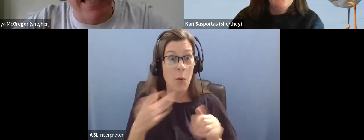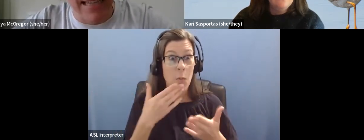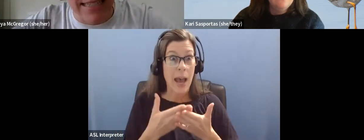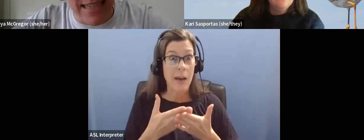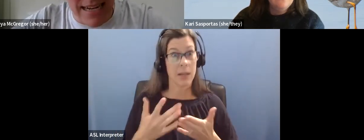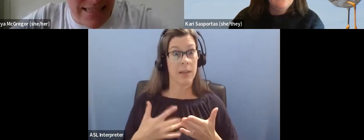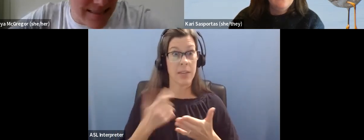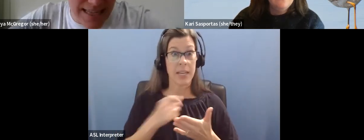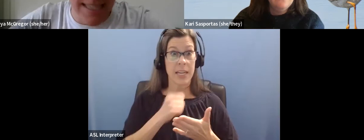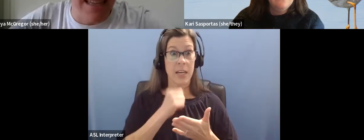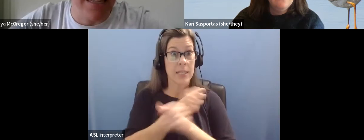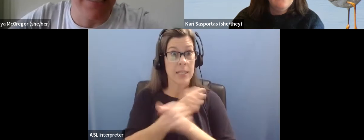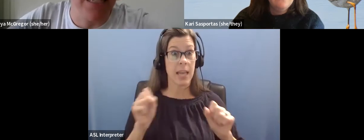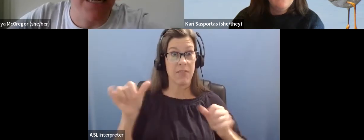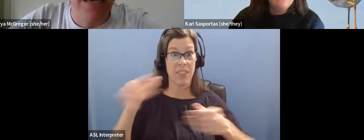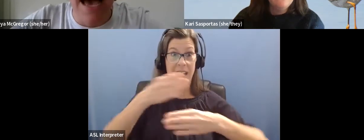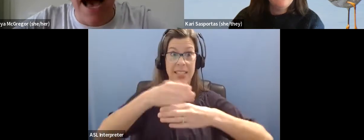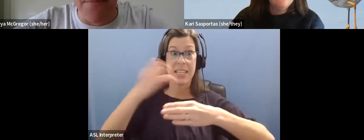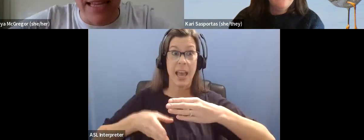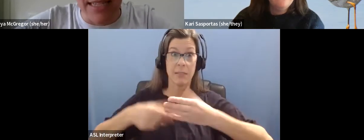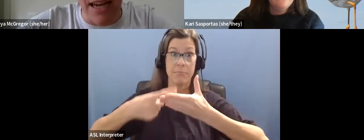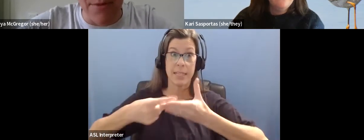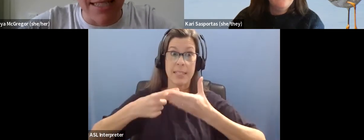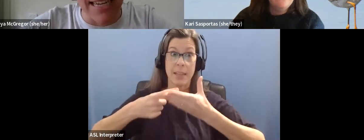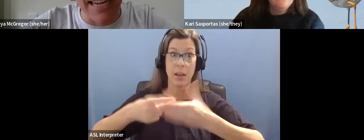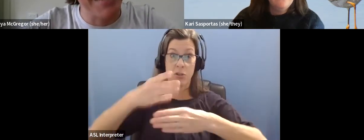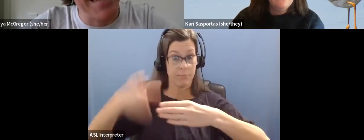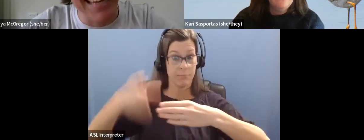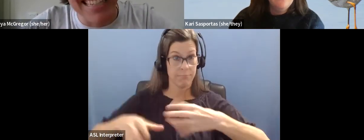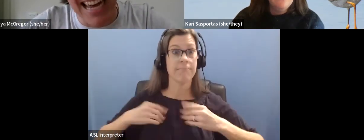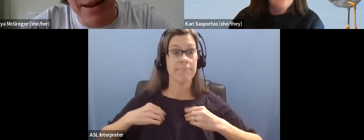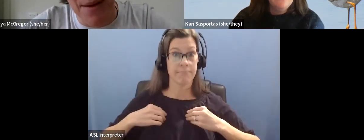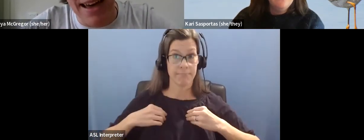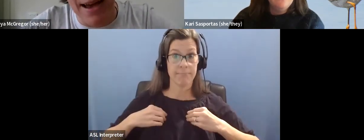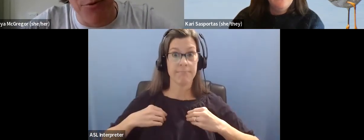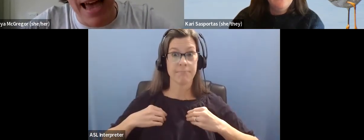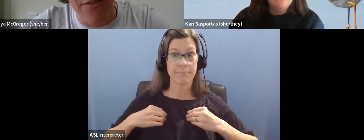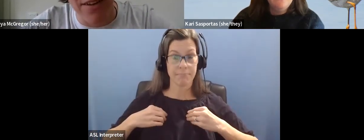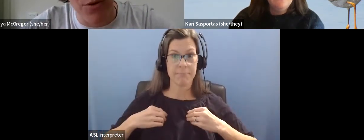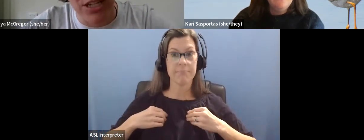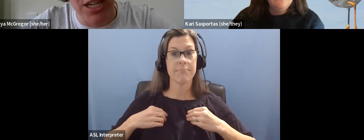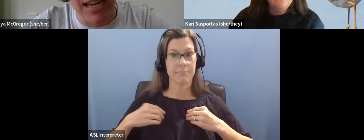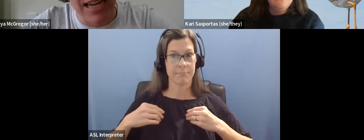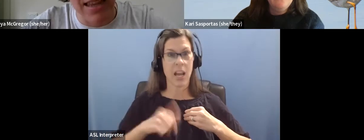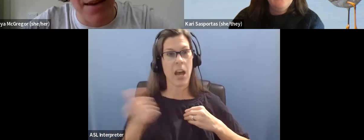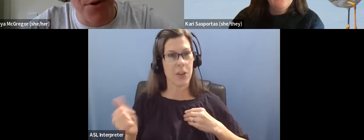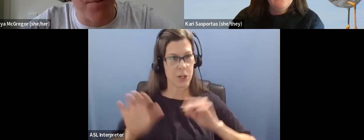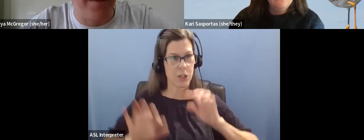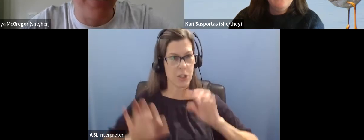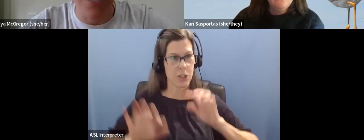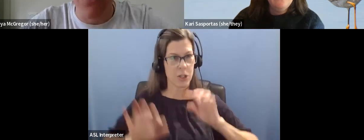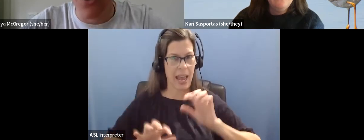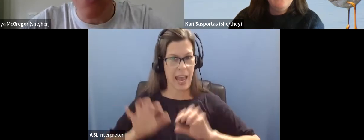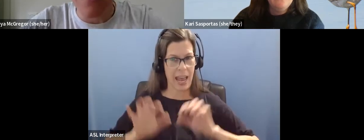unsafe that that's the end of the, that's the end of the discussion. Um, there's a, I'm just sticking another link in the chat about, um, we have a question in the